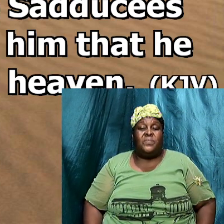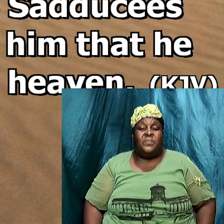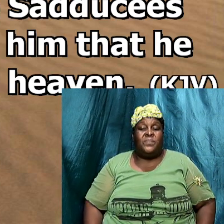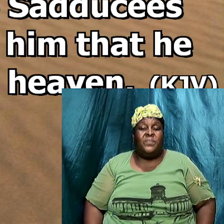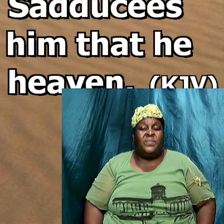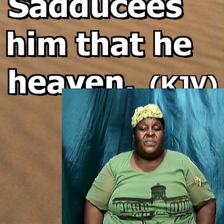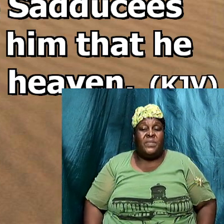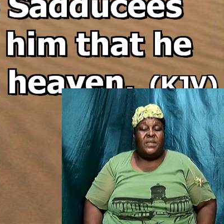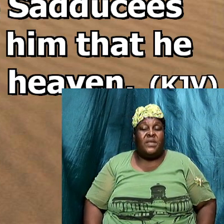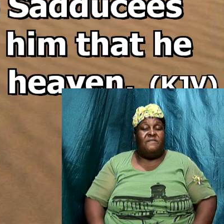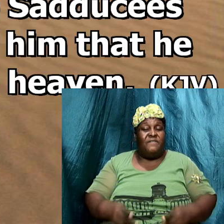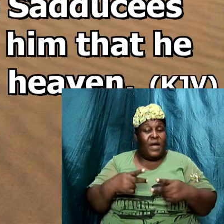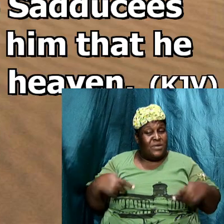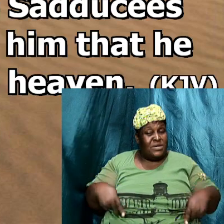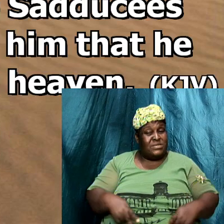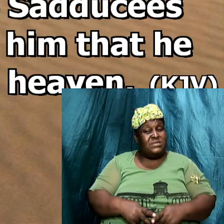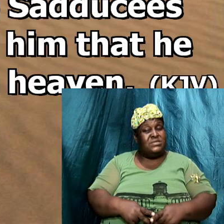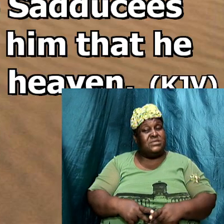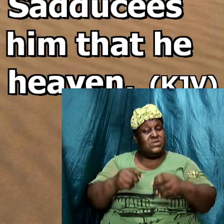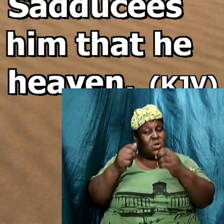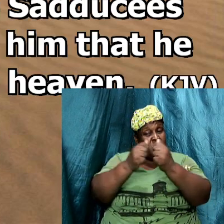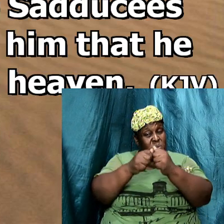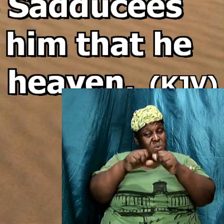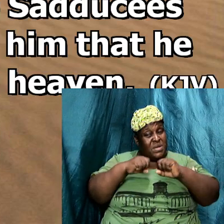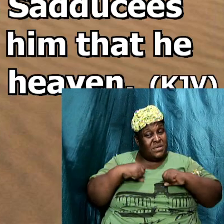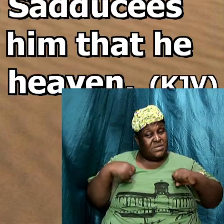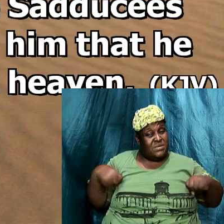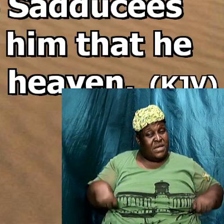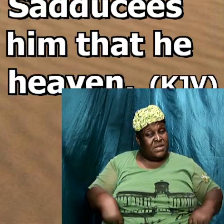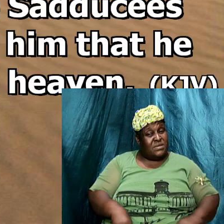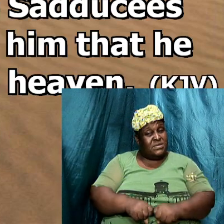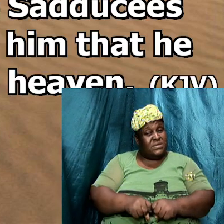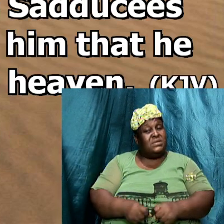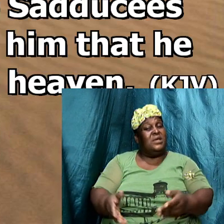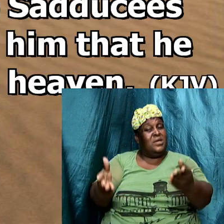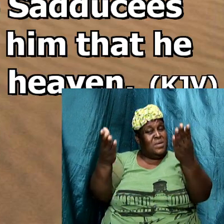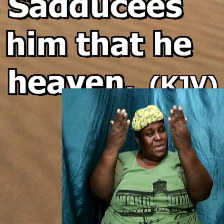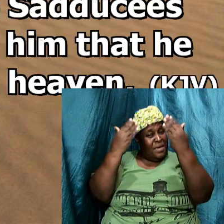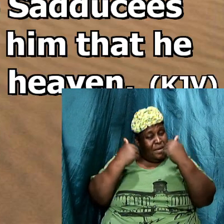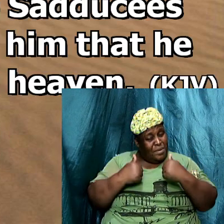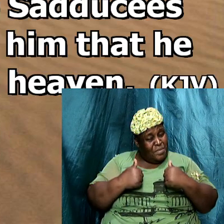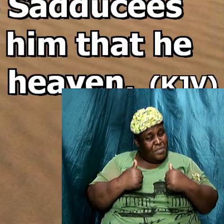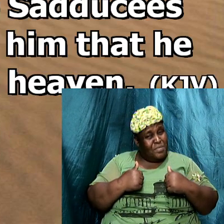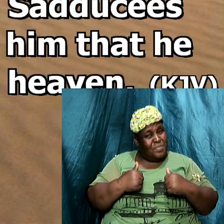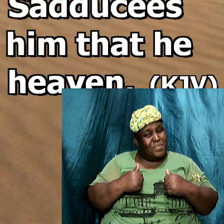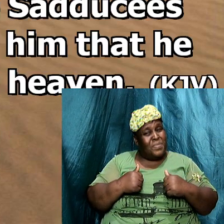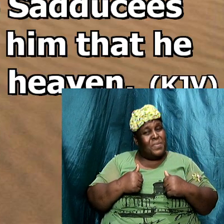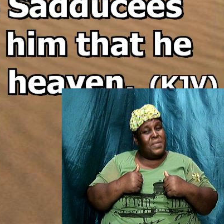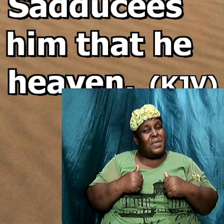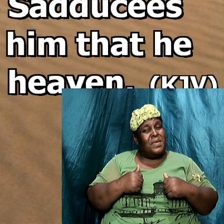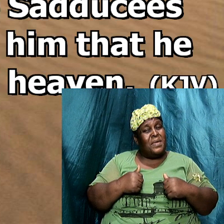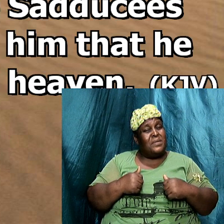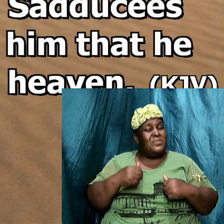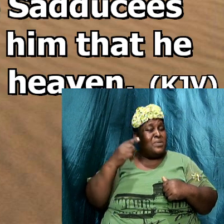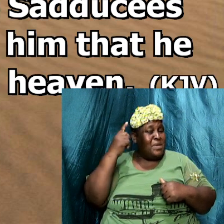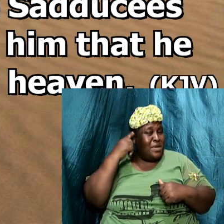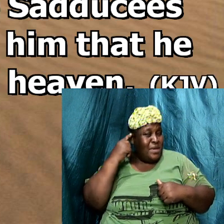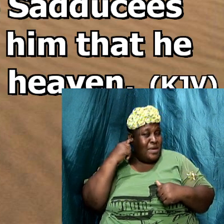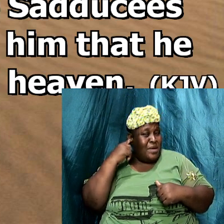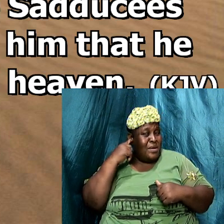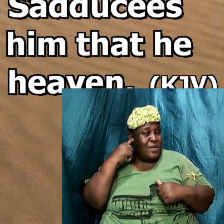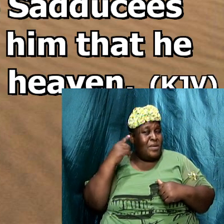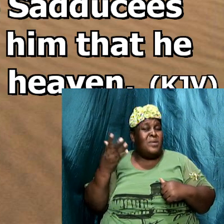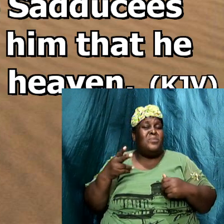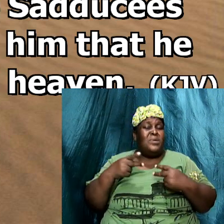so the Bible says the Pharisees also with the Sadducees so the Sadducees come along to hear what the Pharisees going to